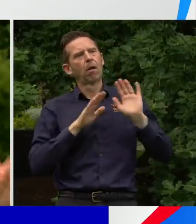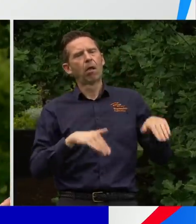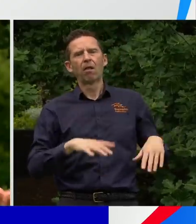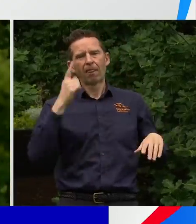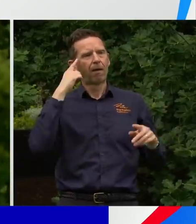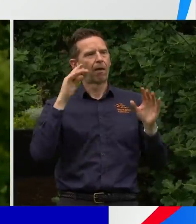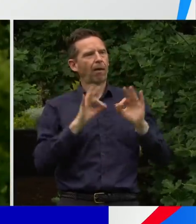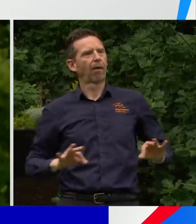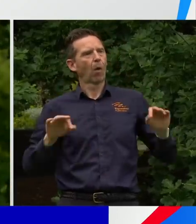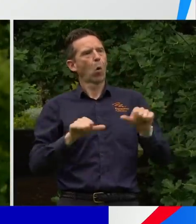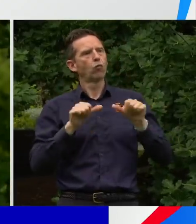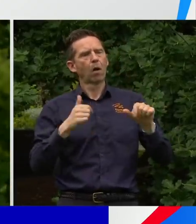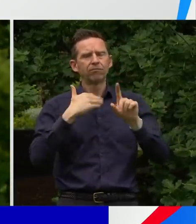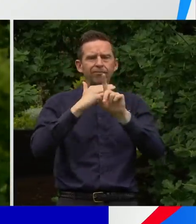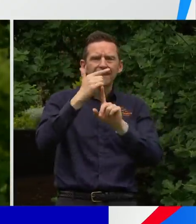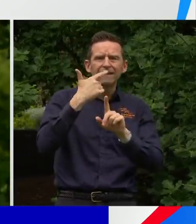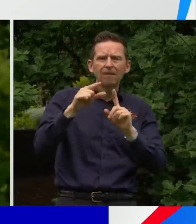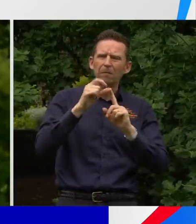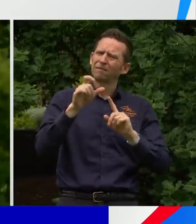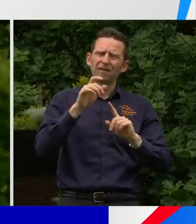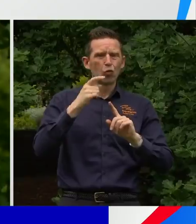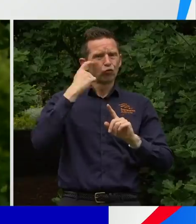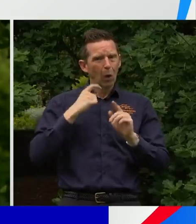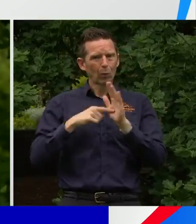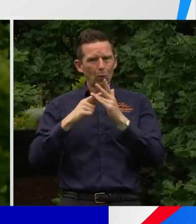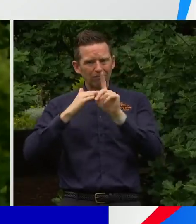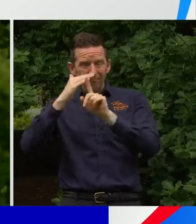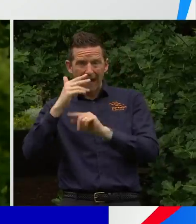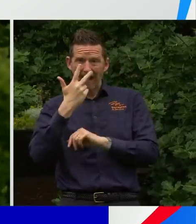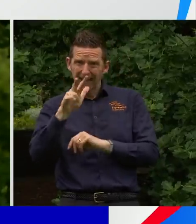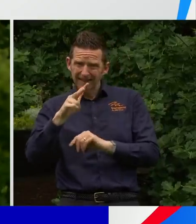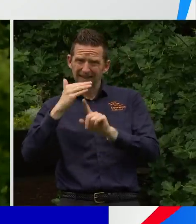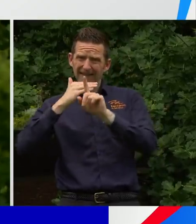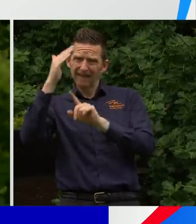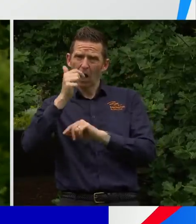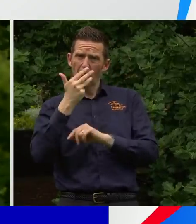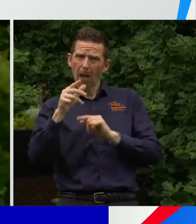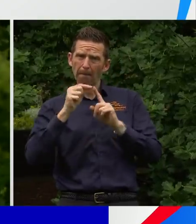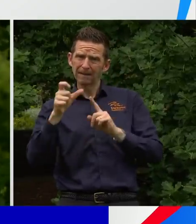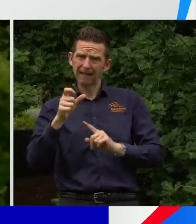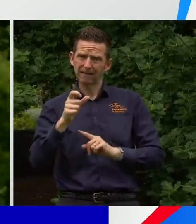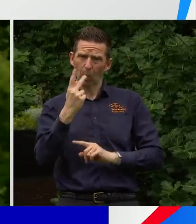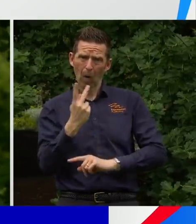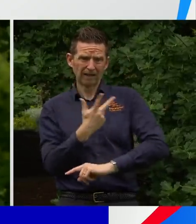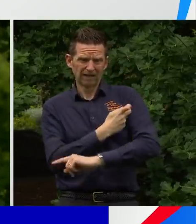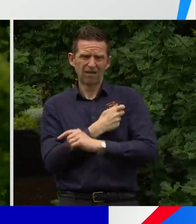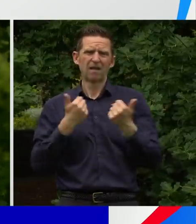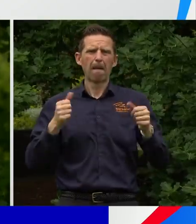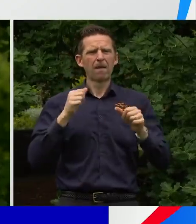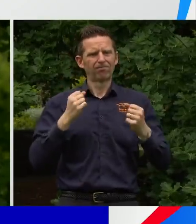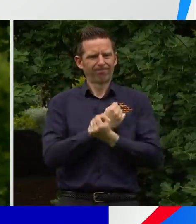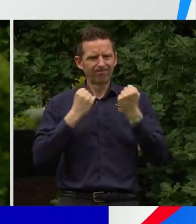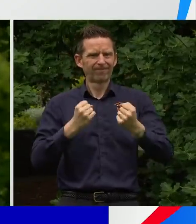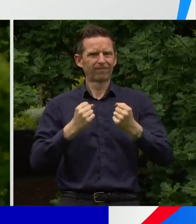is near enough. We've got to get to 80. And indeed, if we can push beyond that and get to the 90% double dose plus, then again, we have even more options.